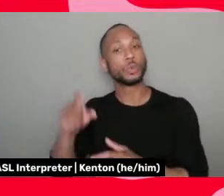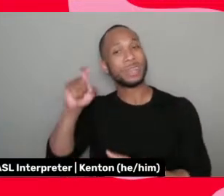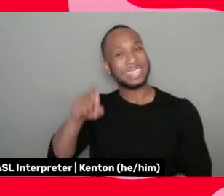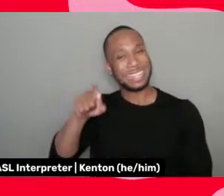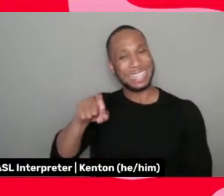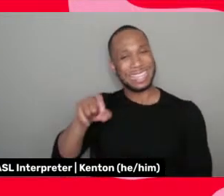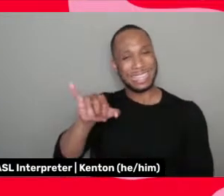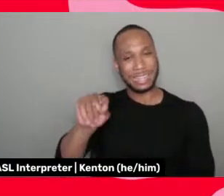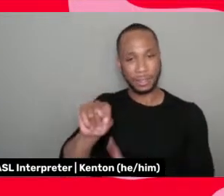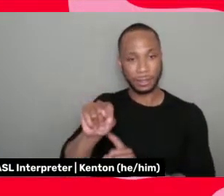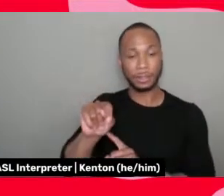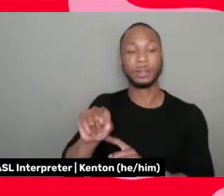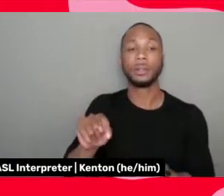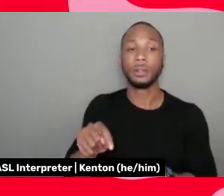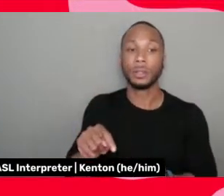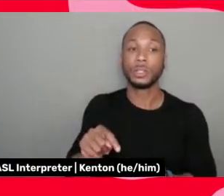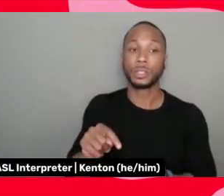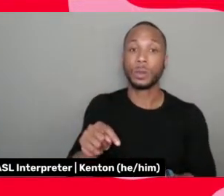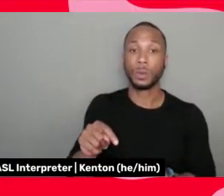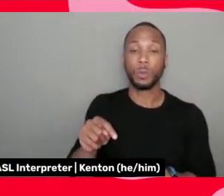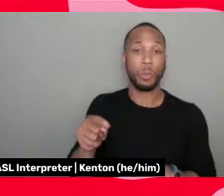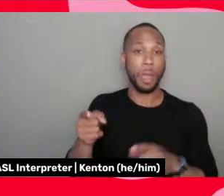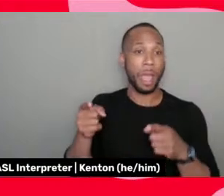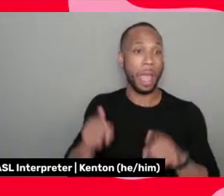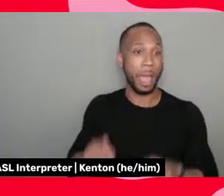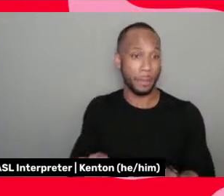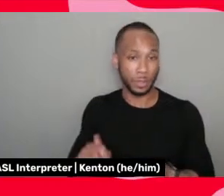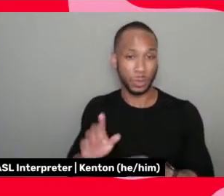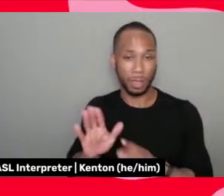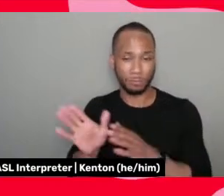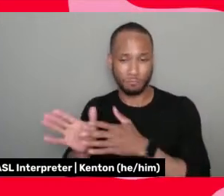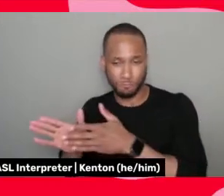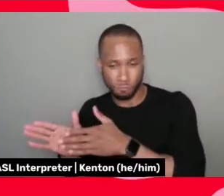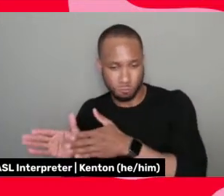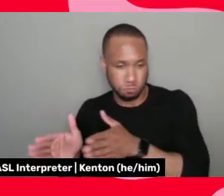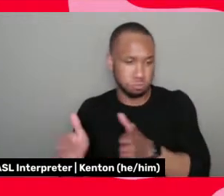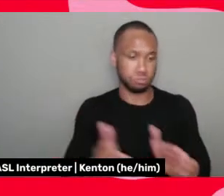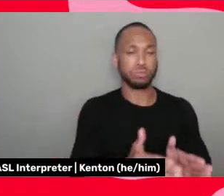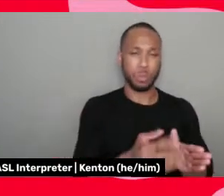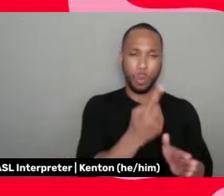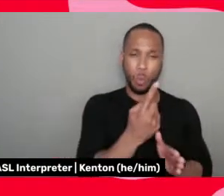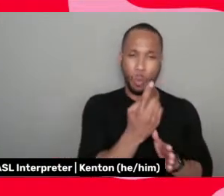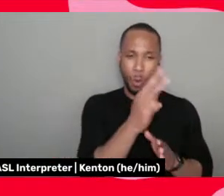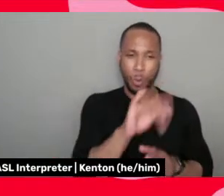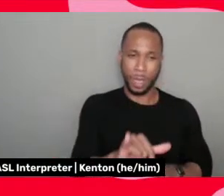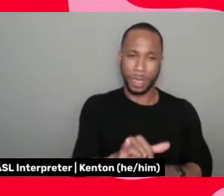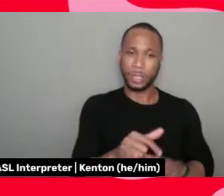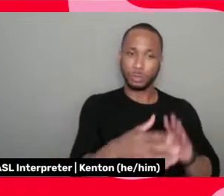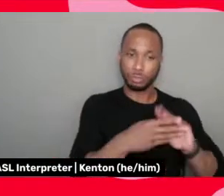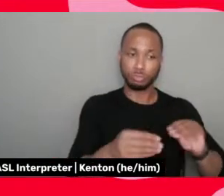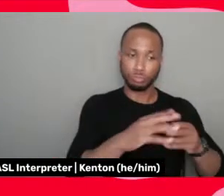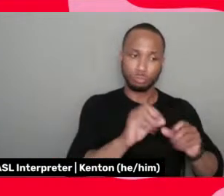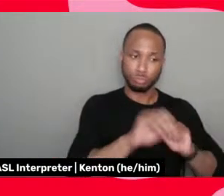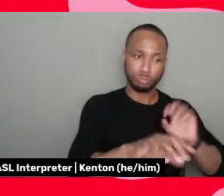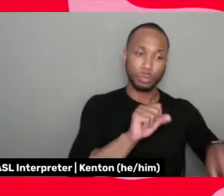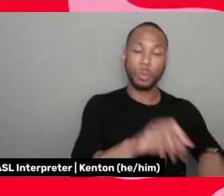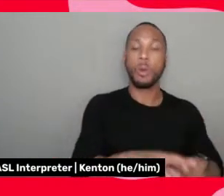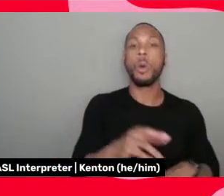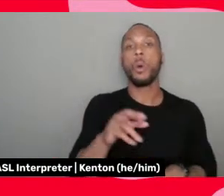And when we are skewed to one way of telling stories or when we see Hollywood